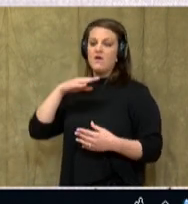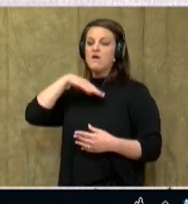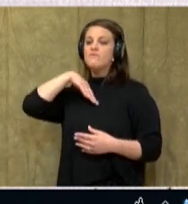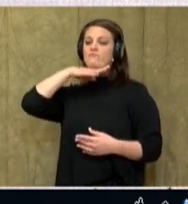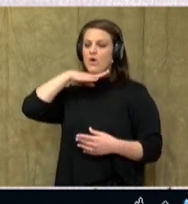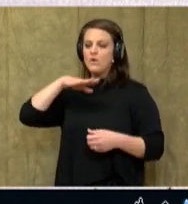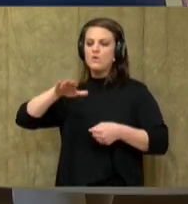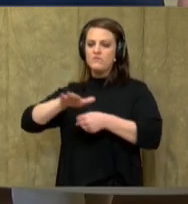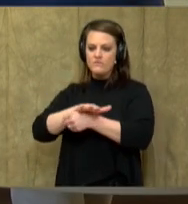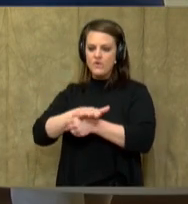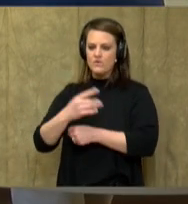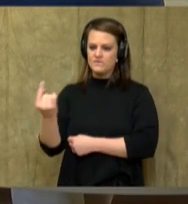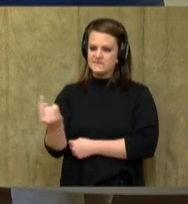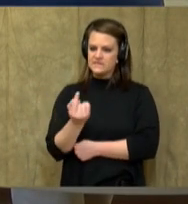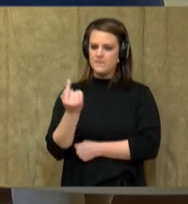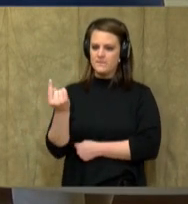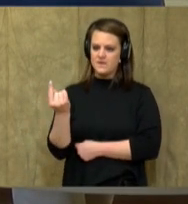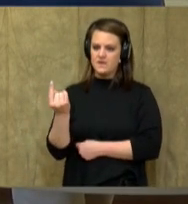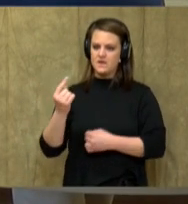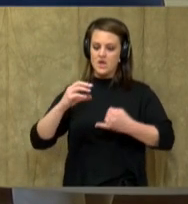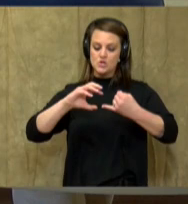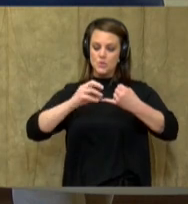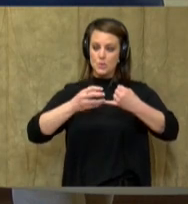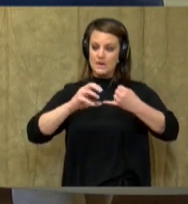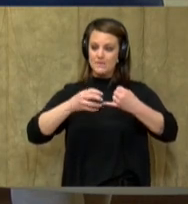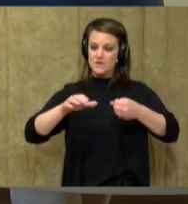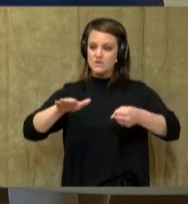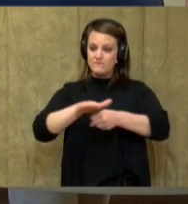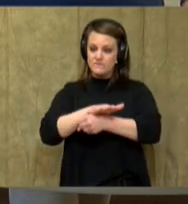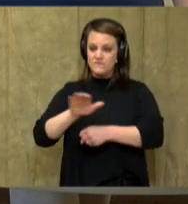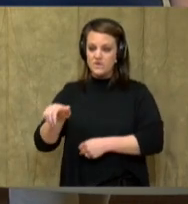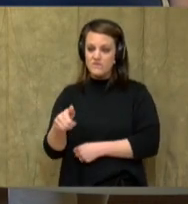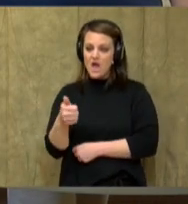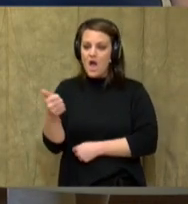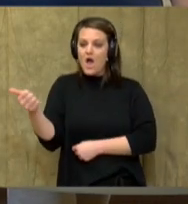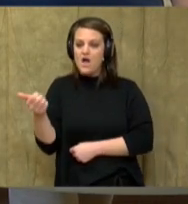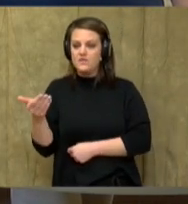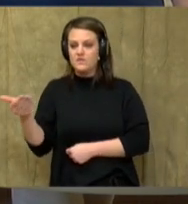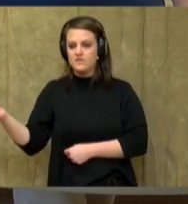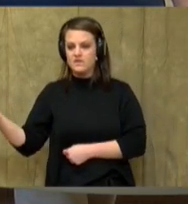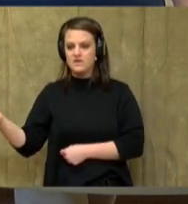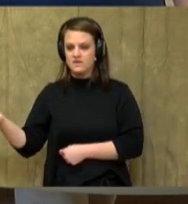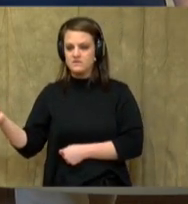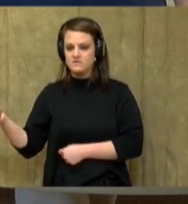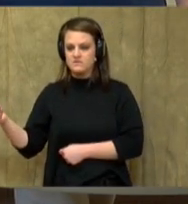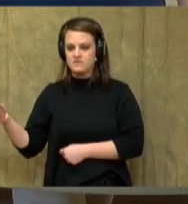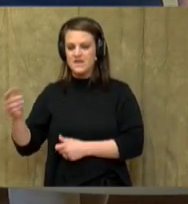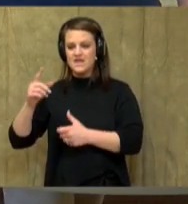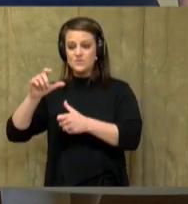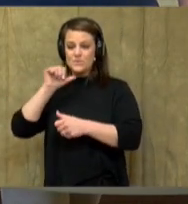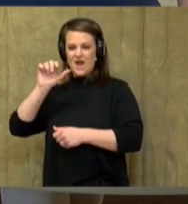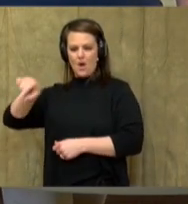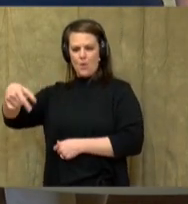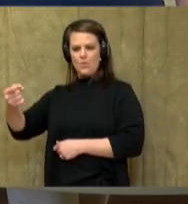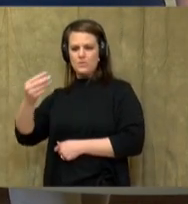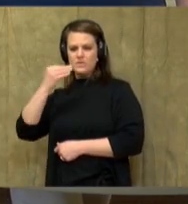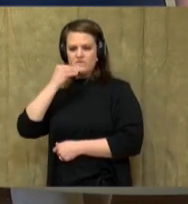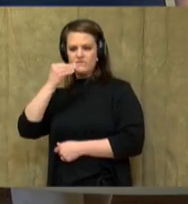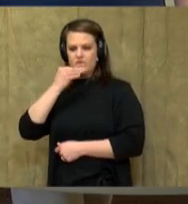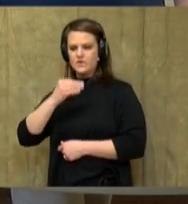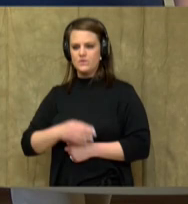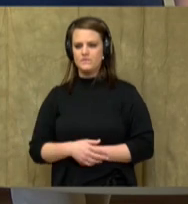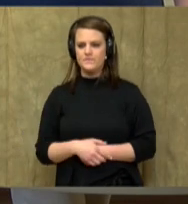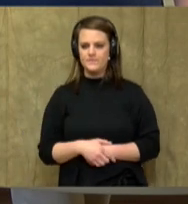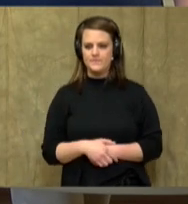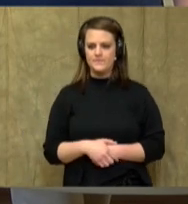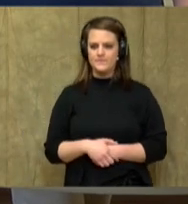of something. So, cranberries were full of other things other than food. So, what in the world could